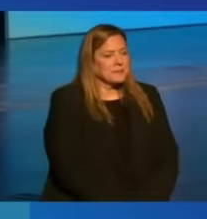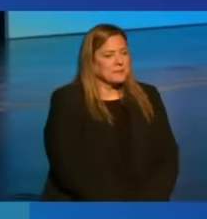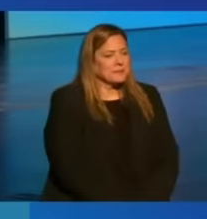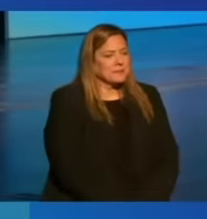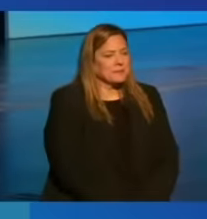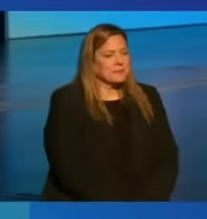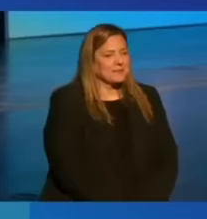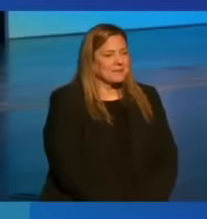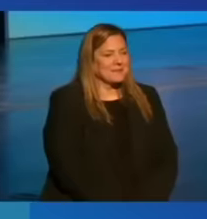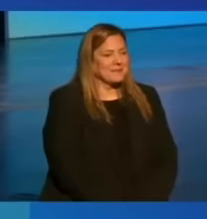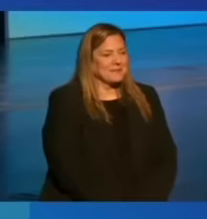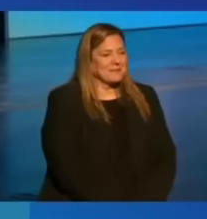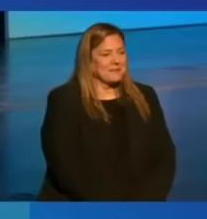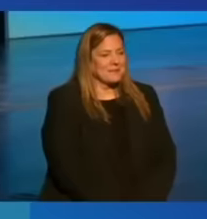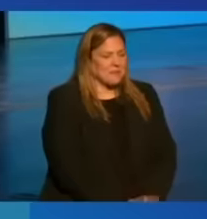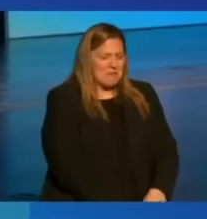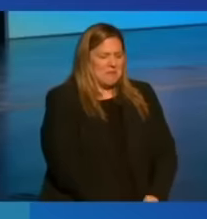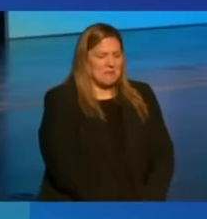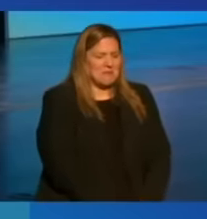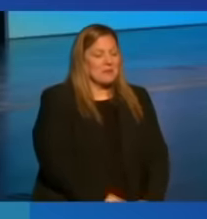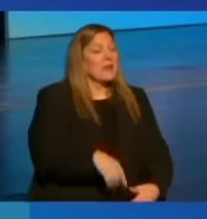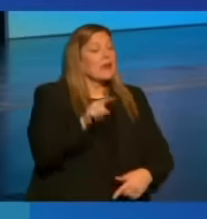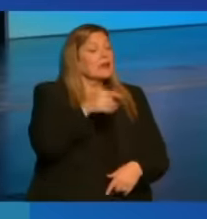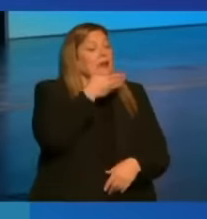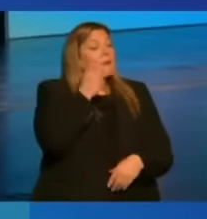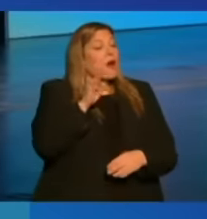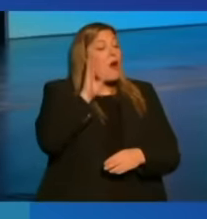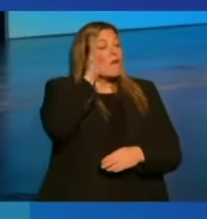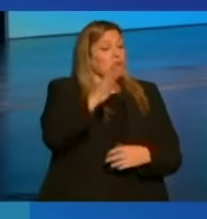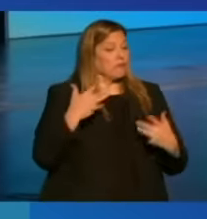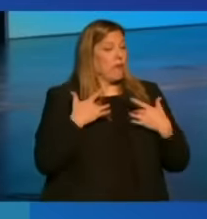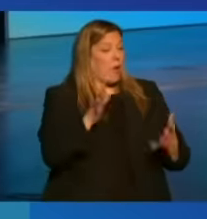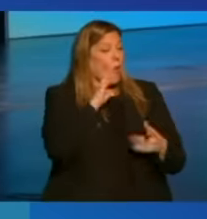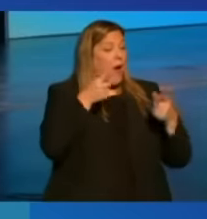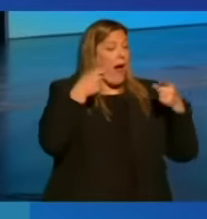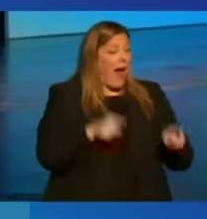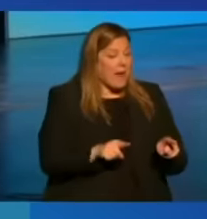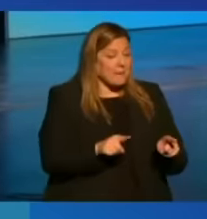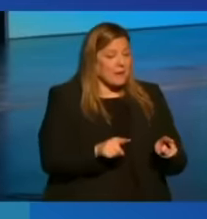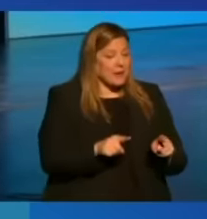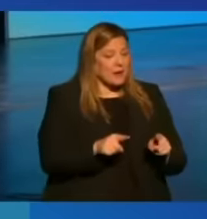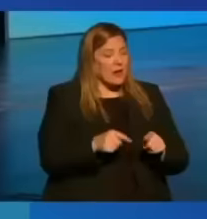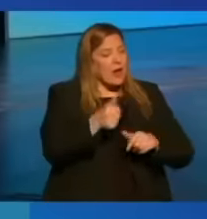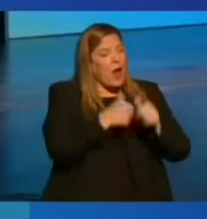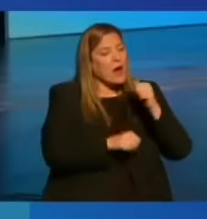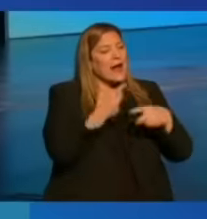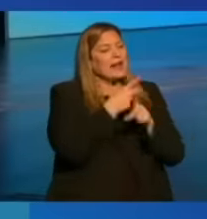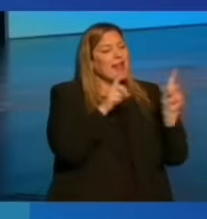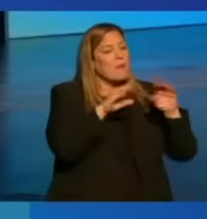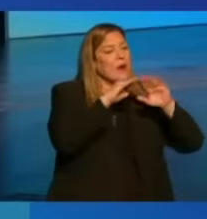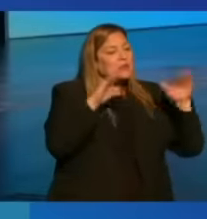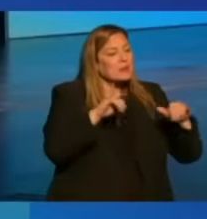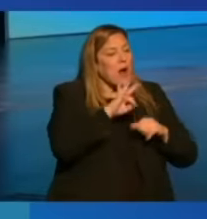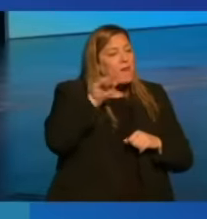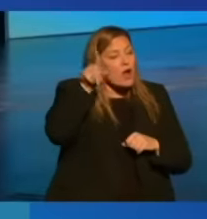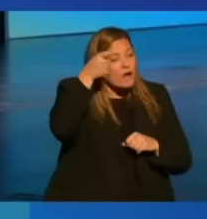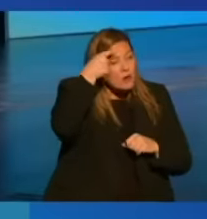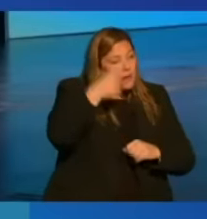And that this better future is most likely to happen under democratic systems of government.